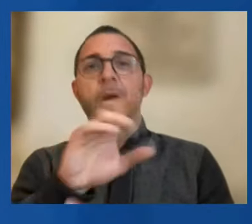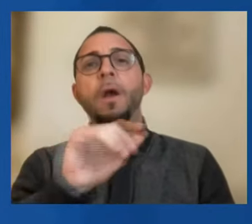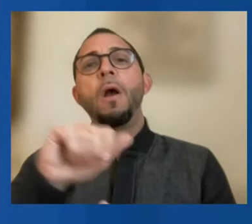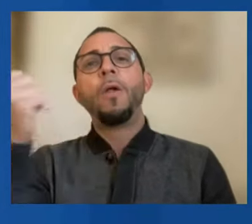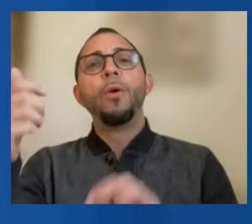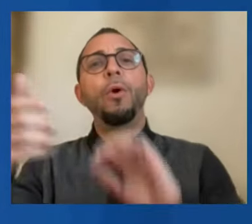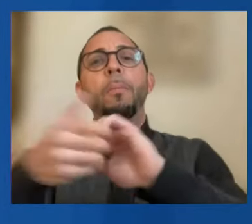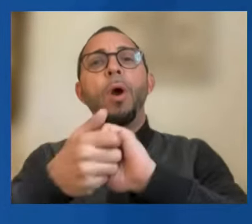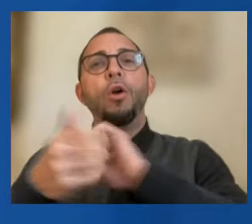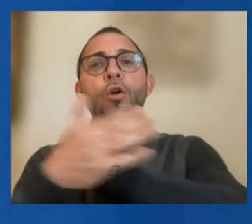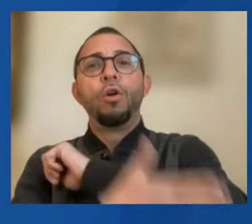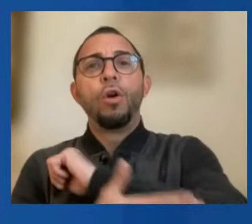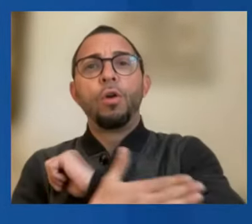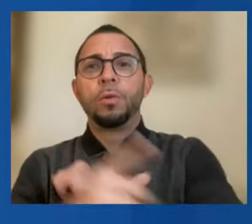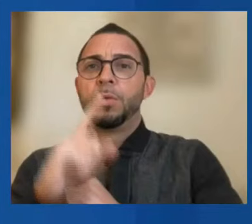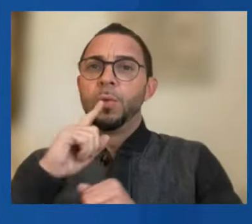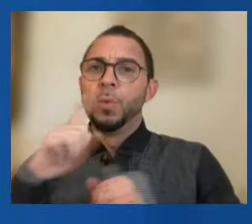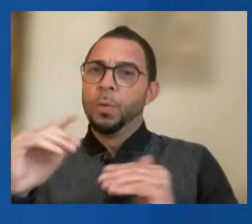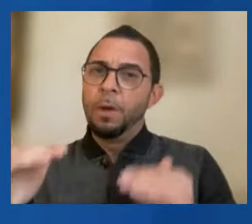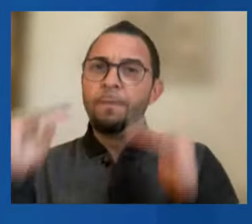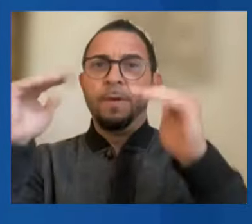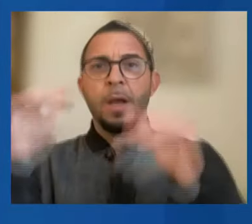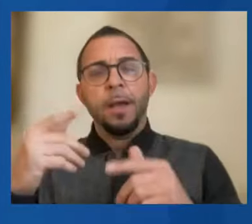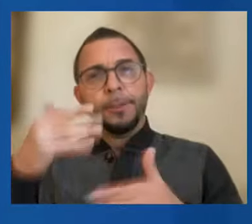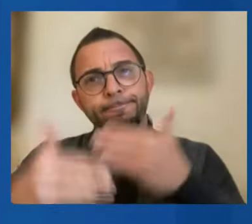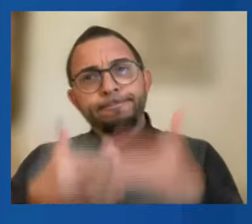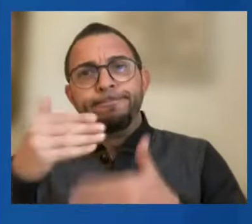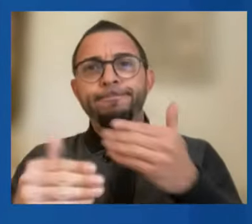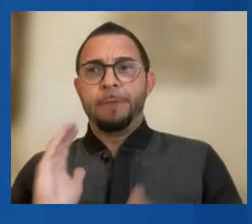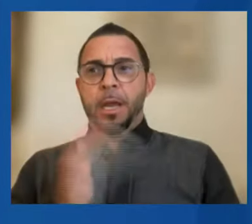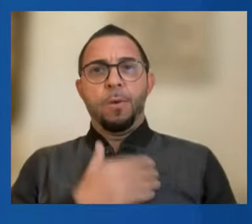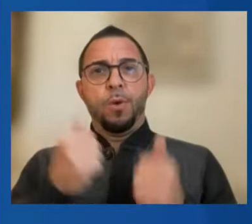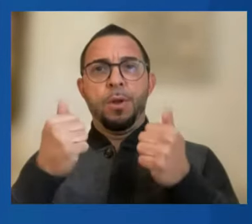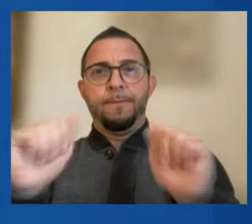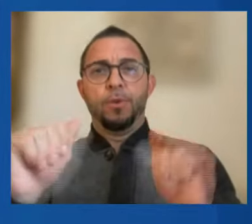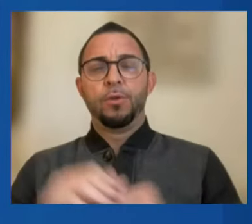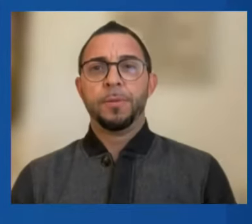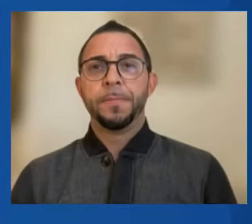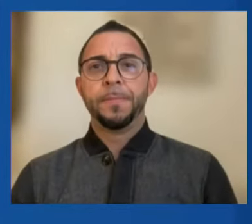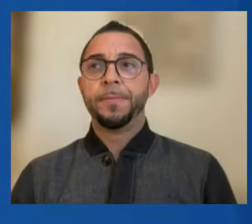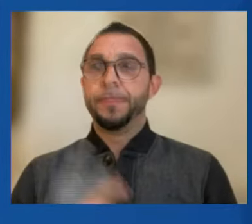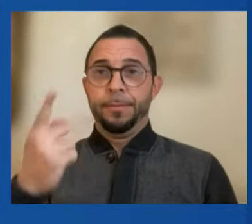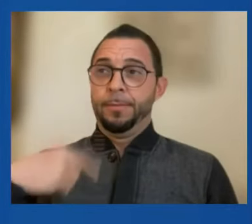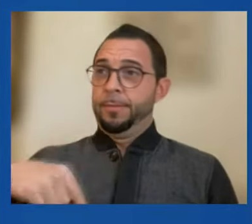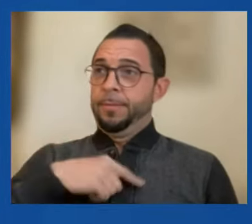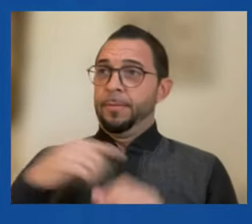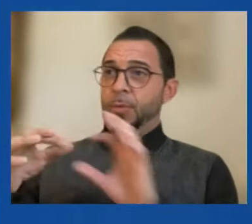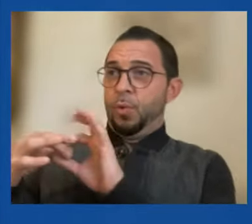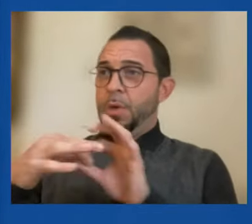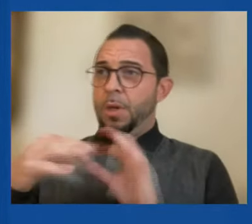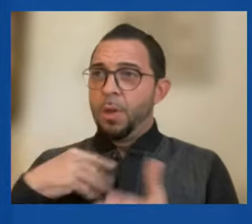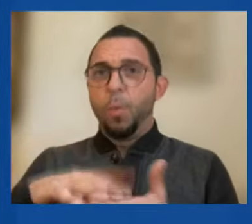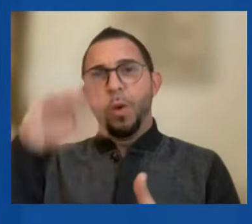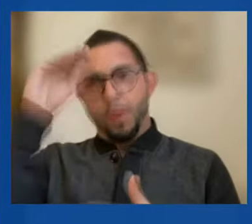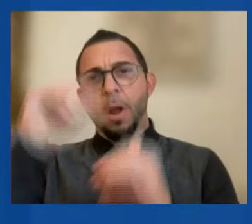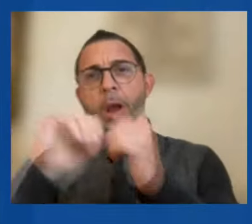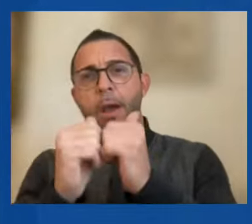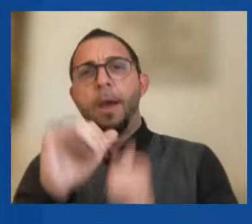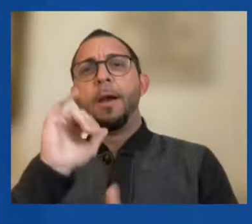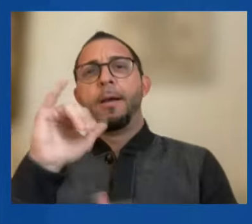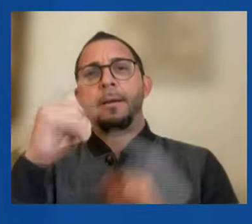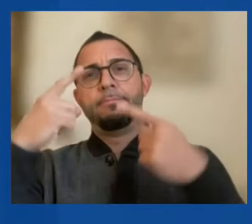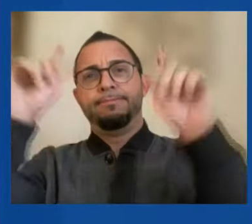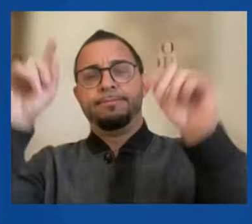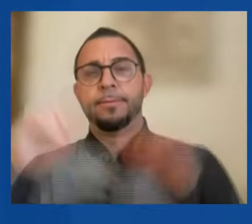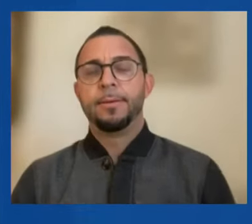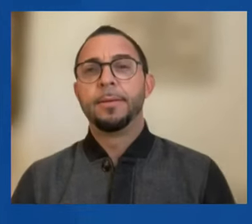advance our efforts. And together, we are learning how to be more effective. We